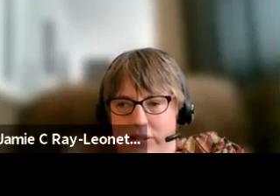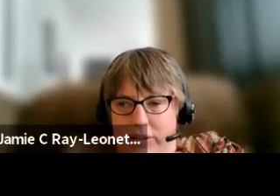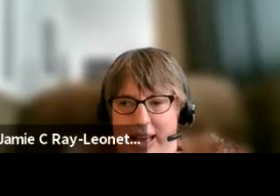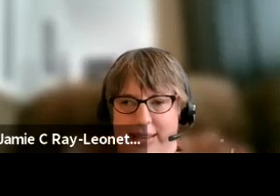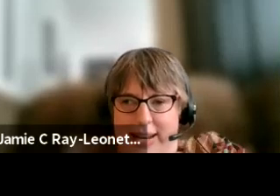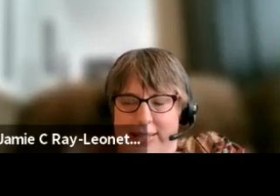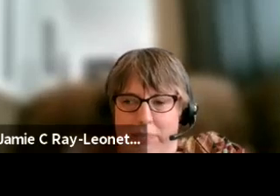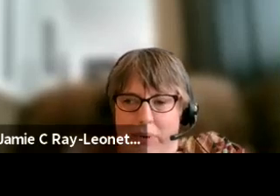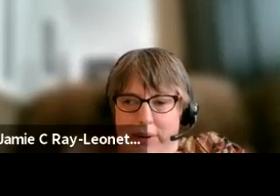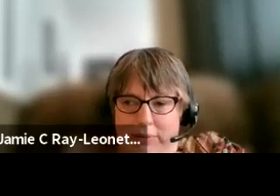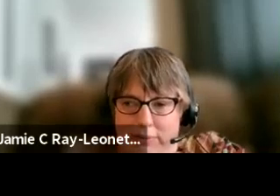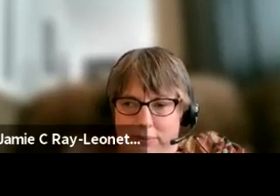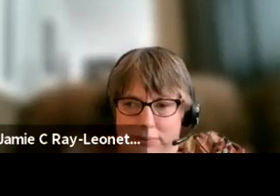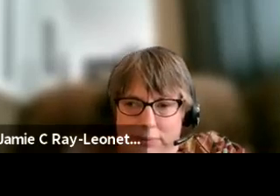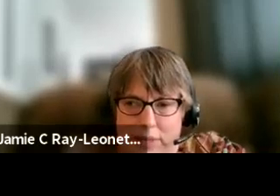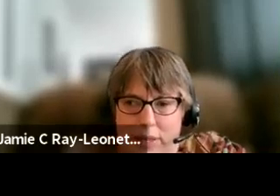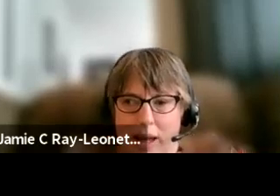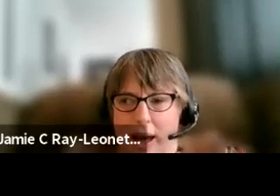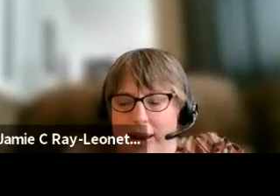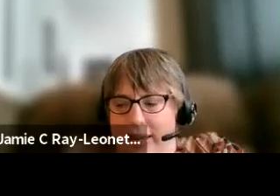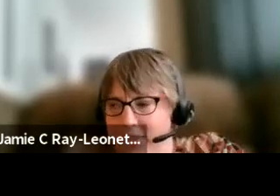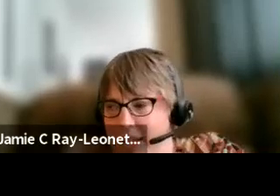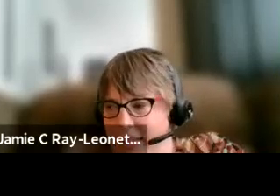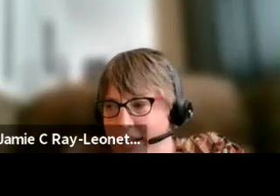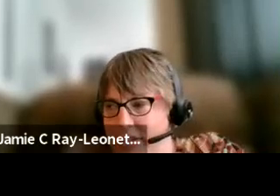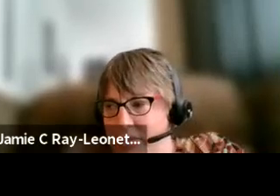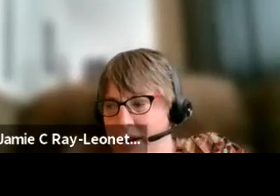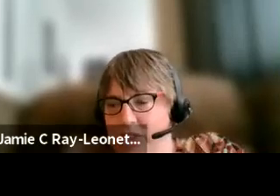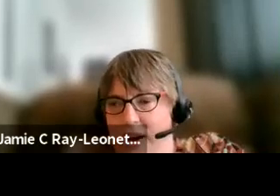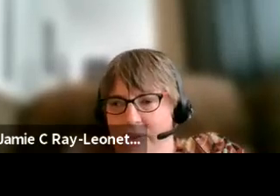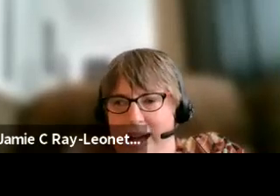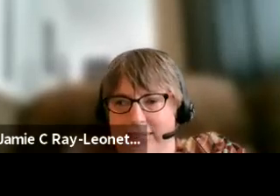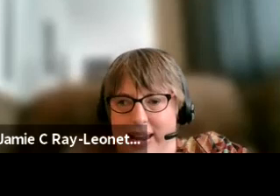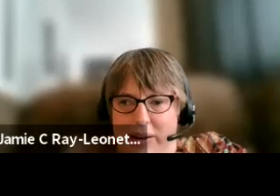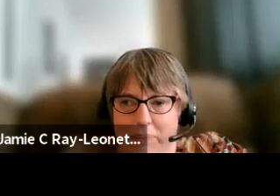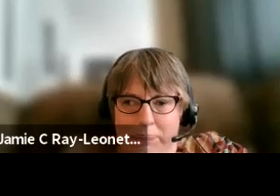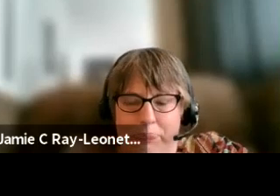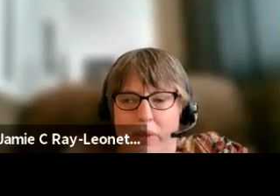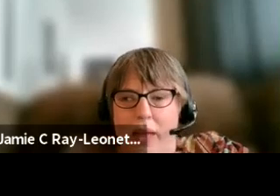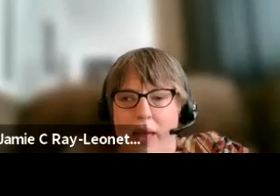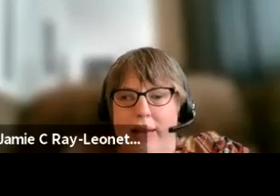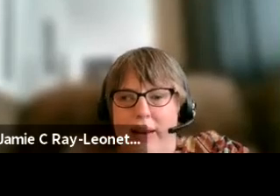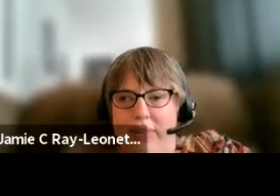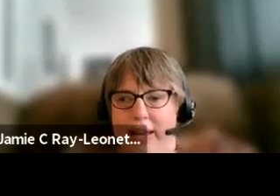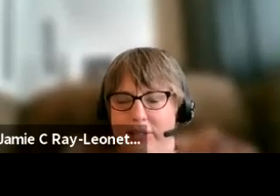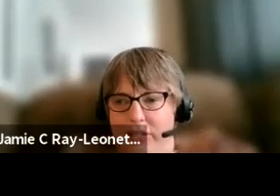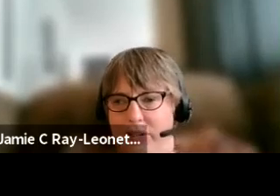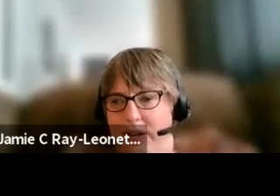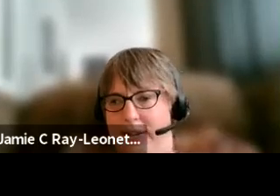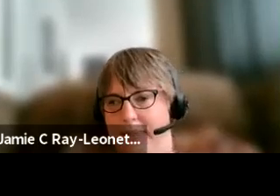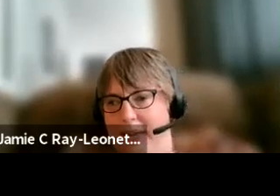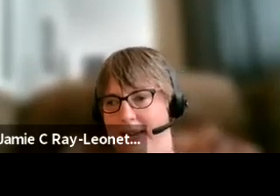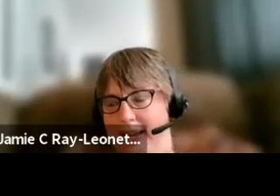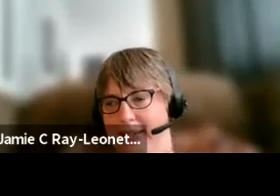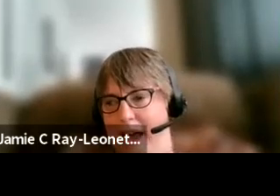so that date is important. Another thing that I just want to throw out there, you know, the Institute